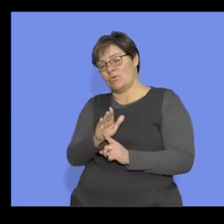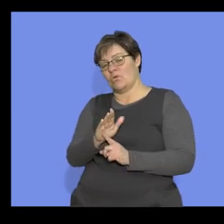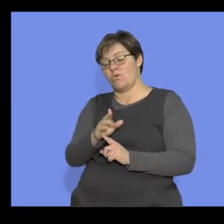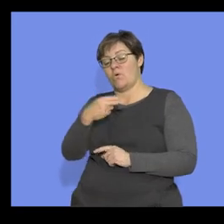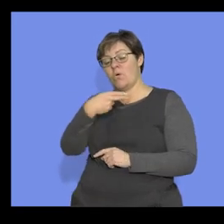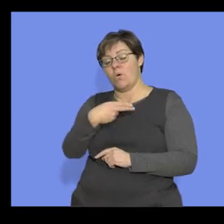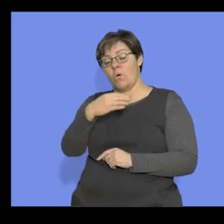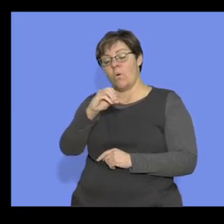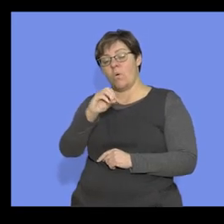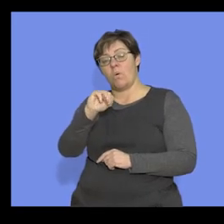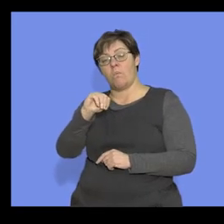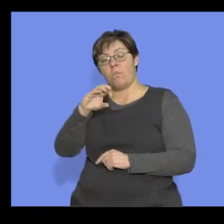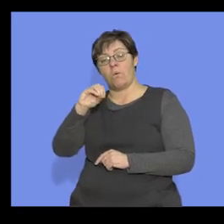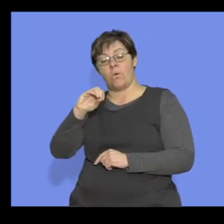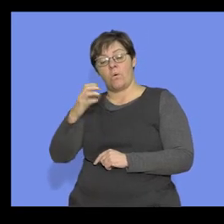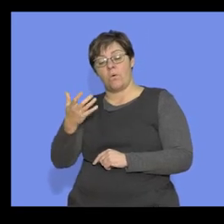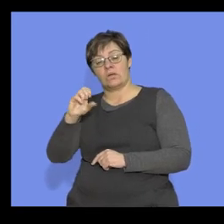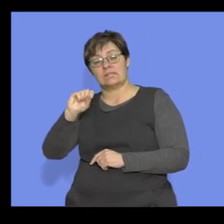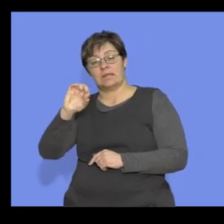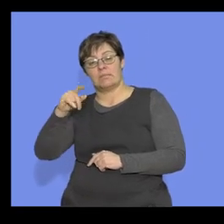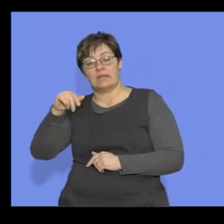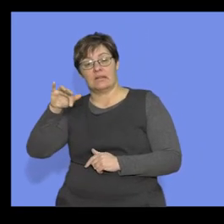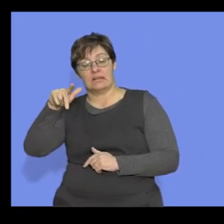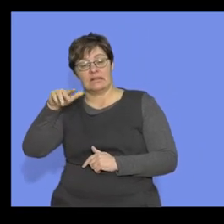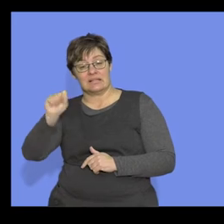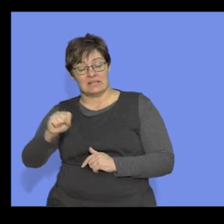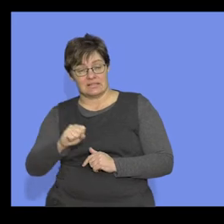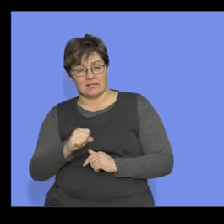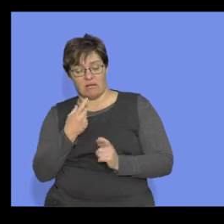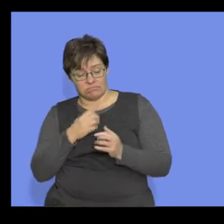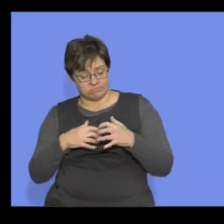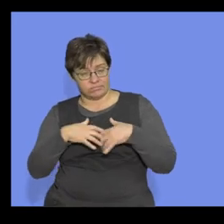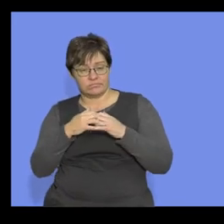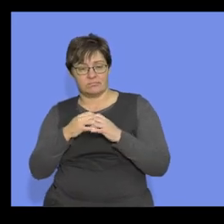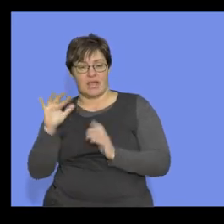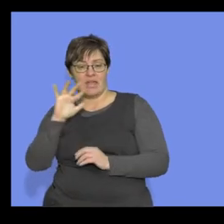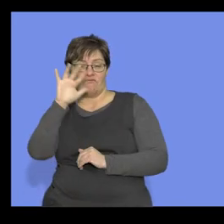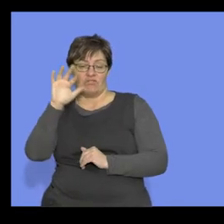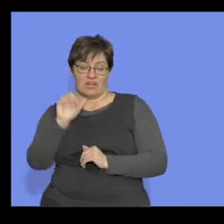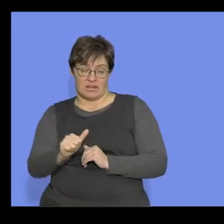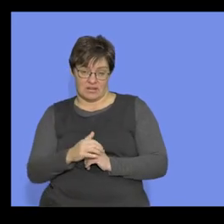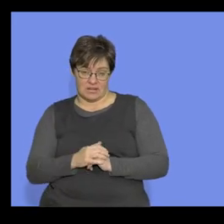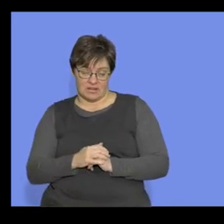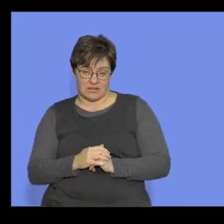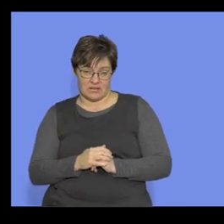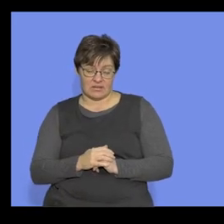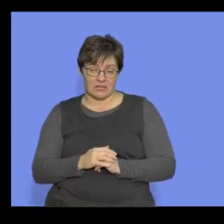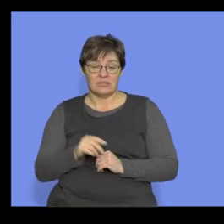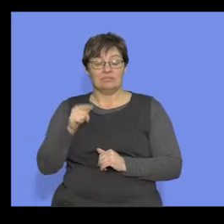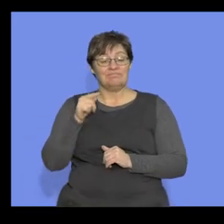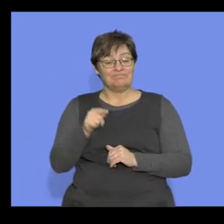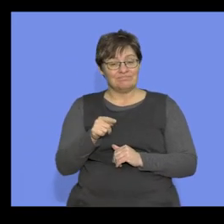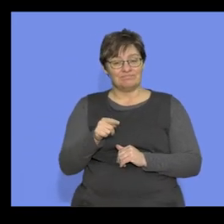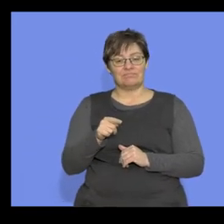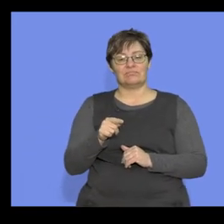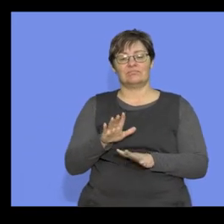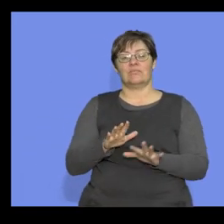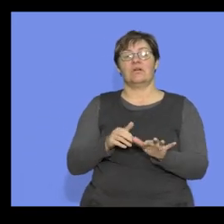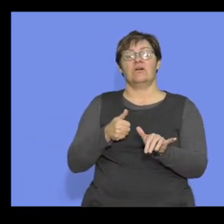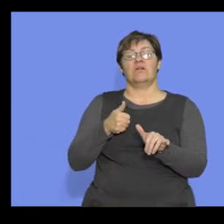to the fact that the homo sapiens, all right, originated in Africa, and they then went,